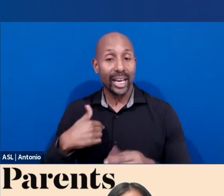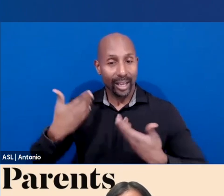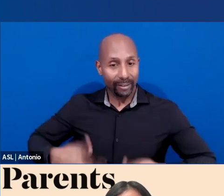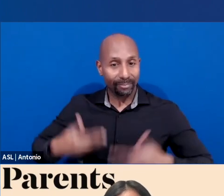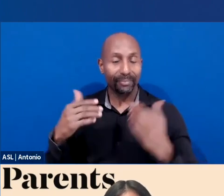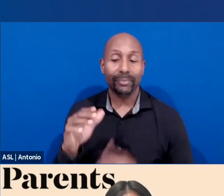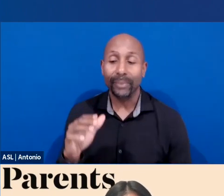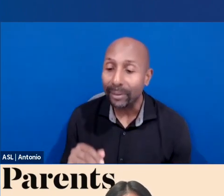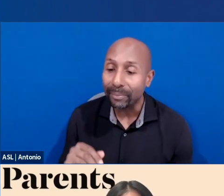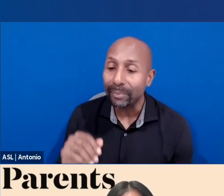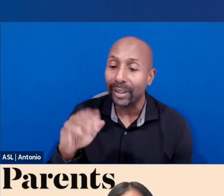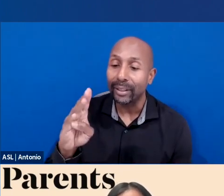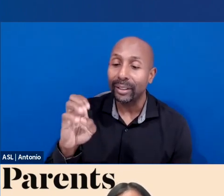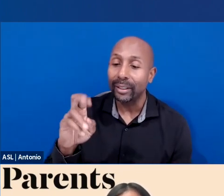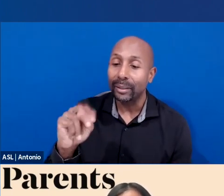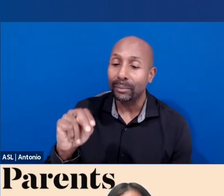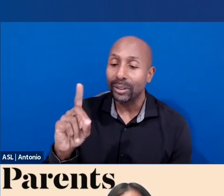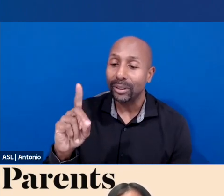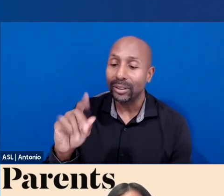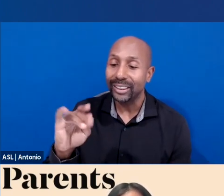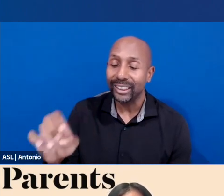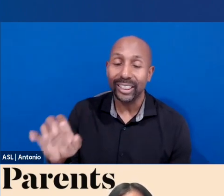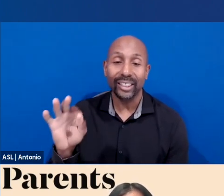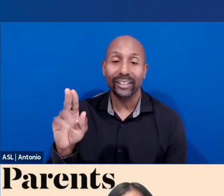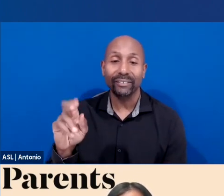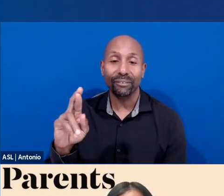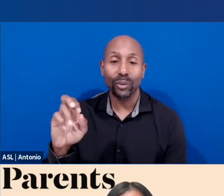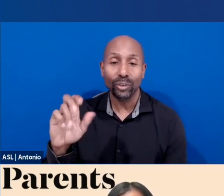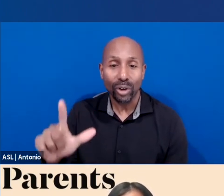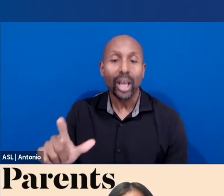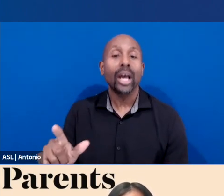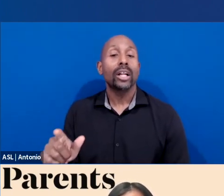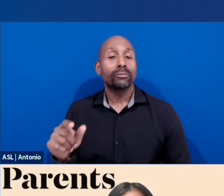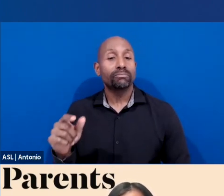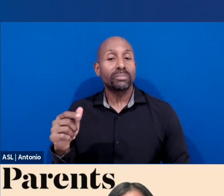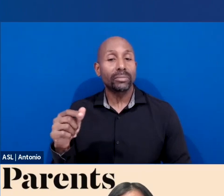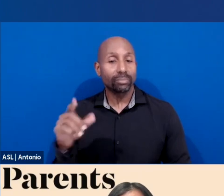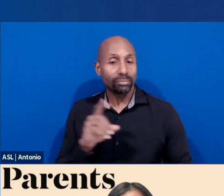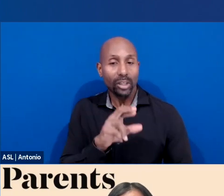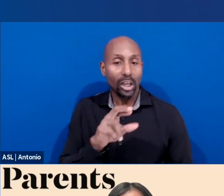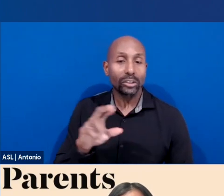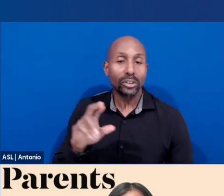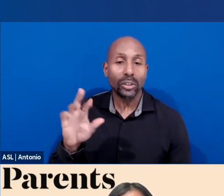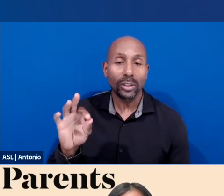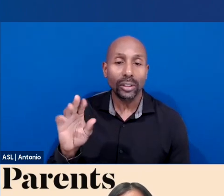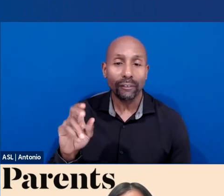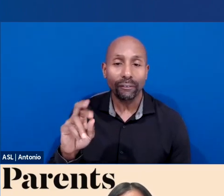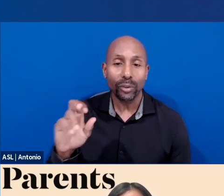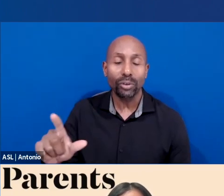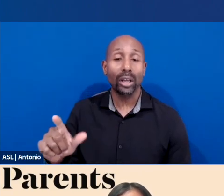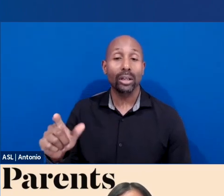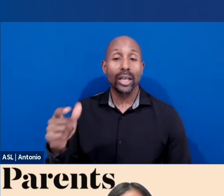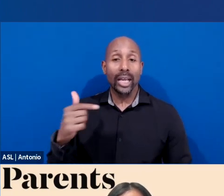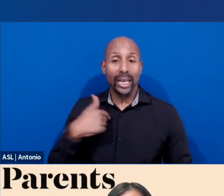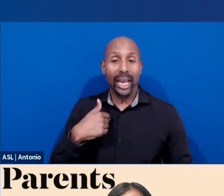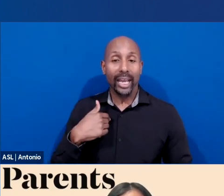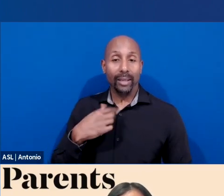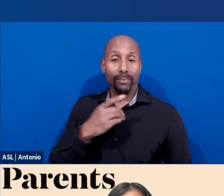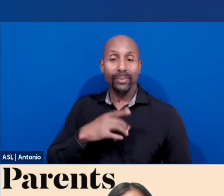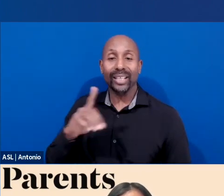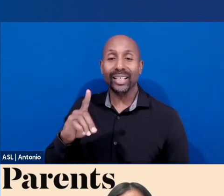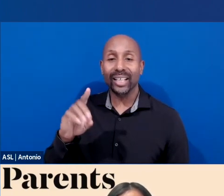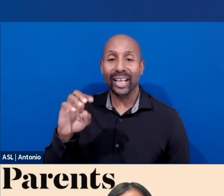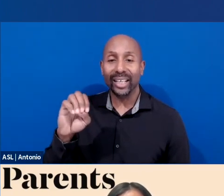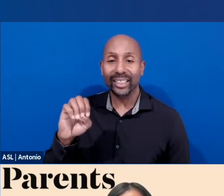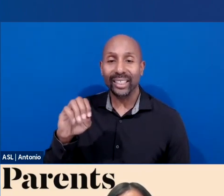I also think it's important for this group to know that I was also the Director of the Office of Head Start and had the honor of being the first Head Start baby to go on